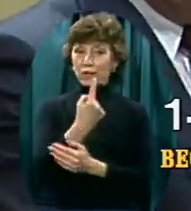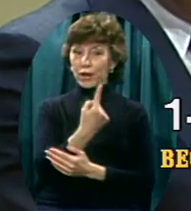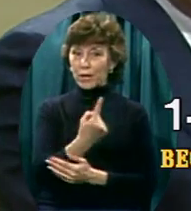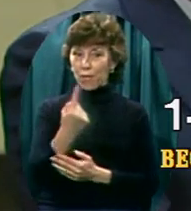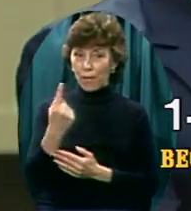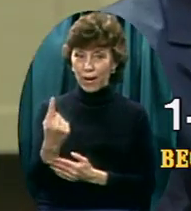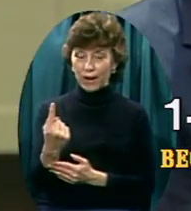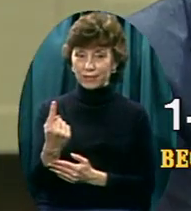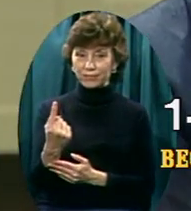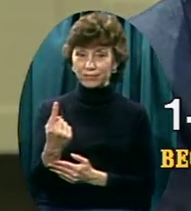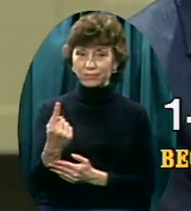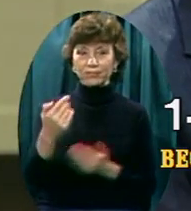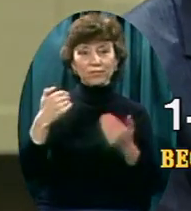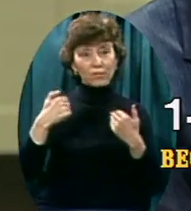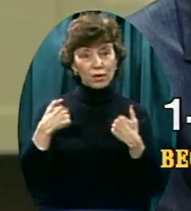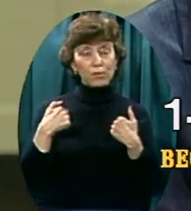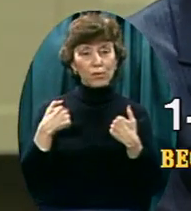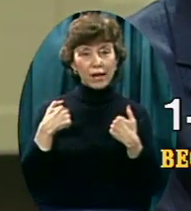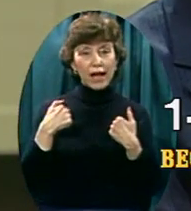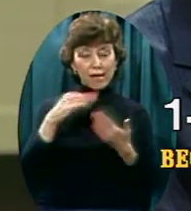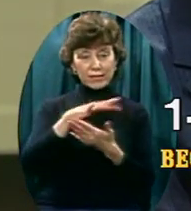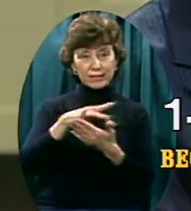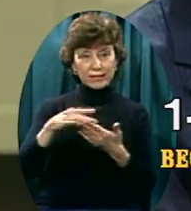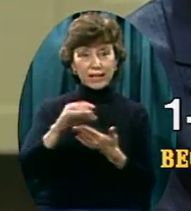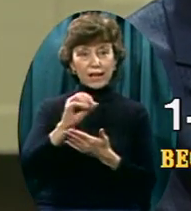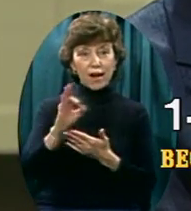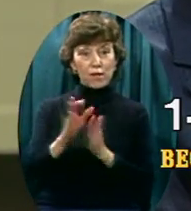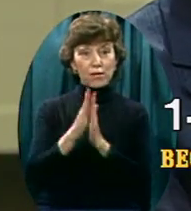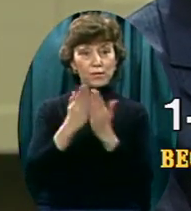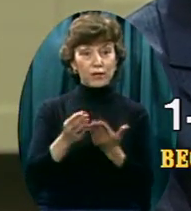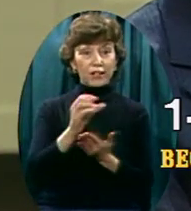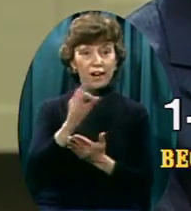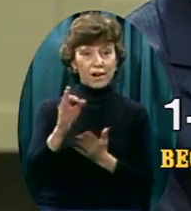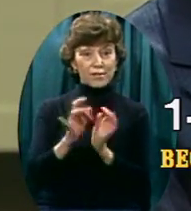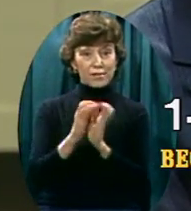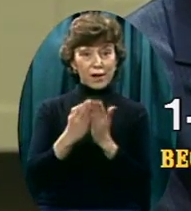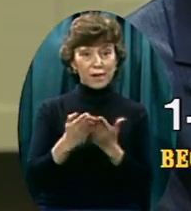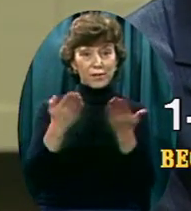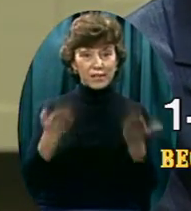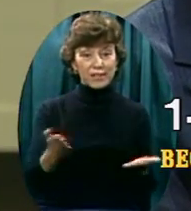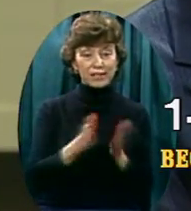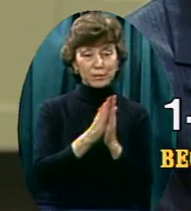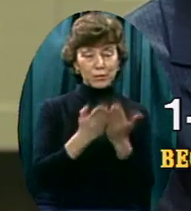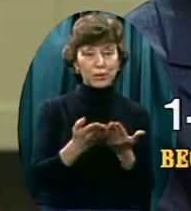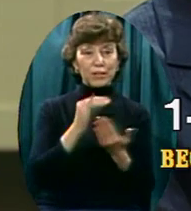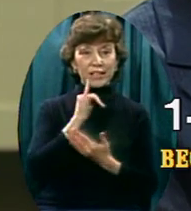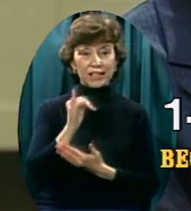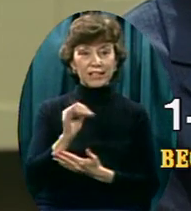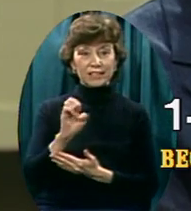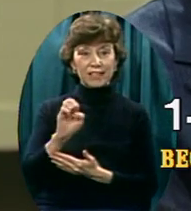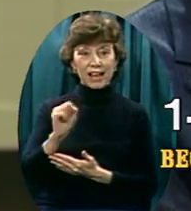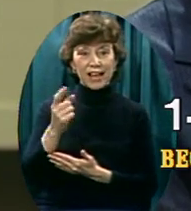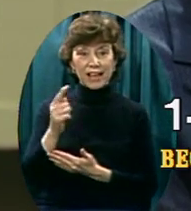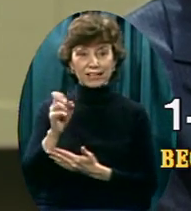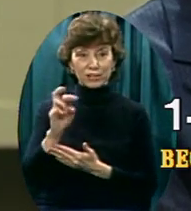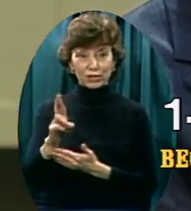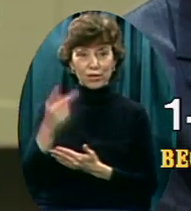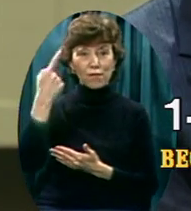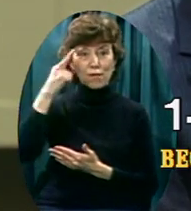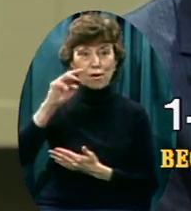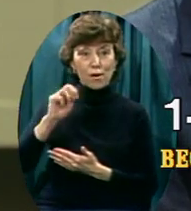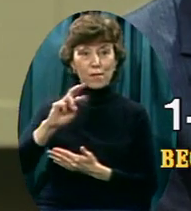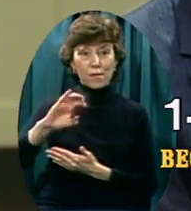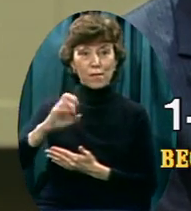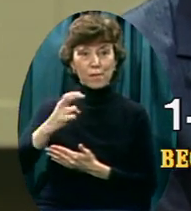cover, we have a synoptic study of a book of the Bible. This is the book of Esther this month, the March issue. And then